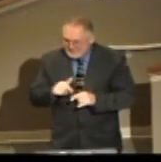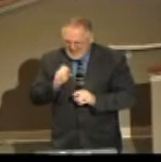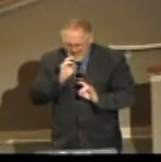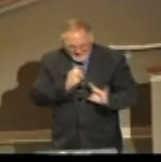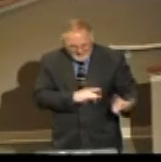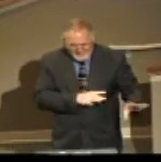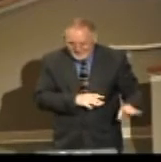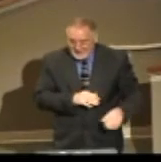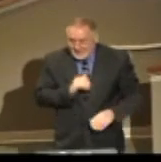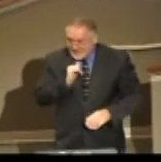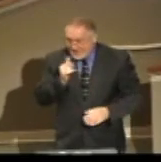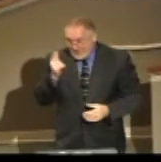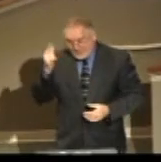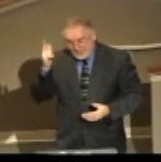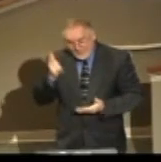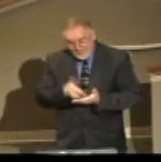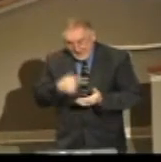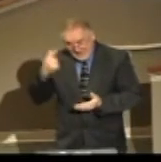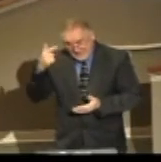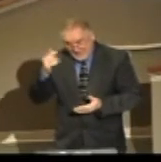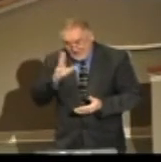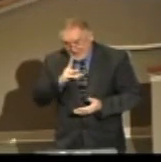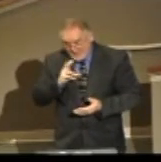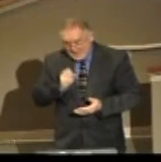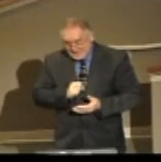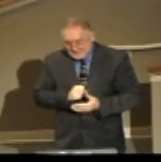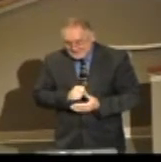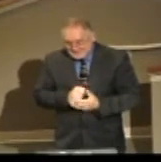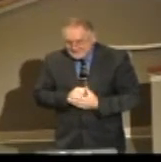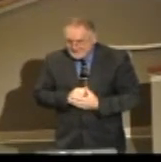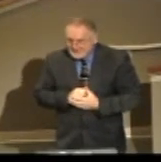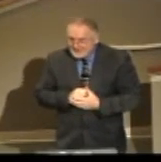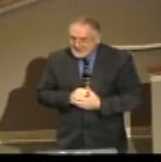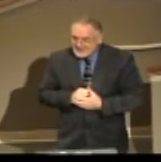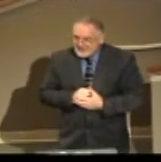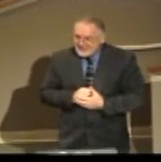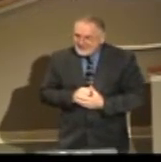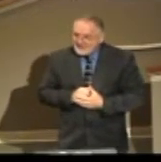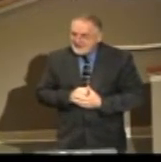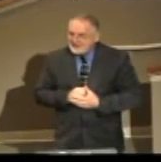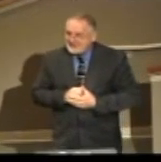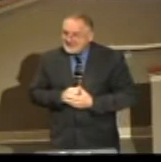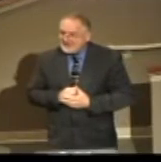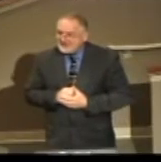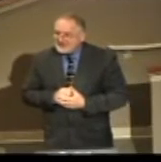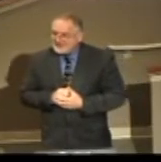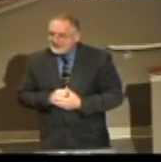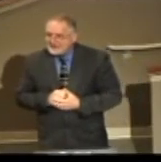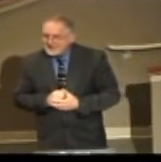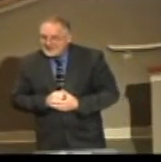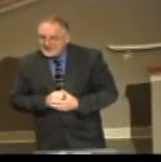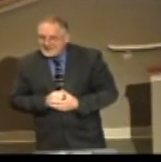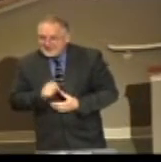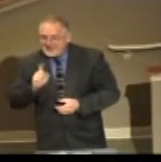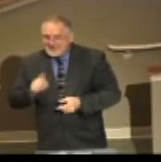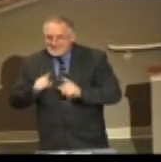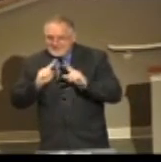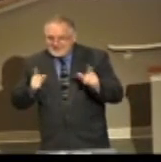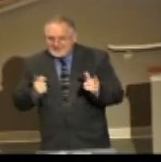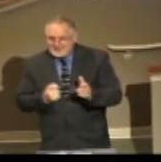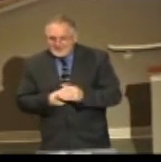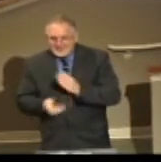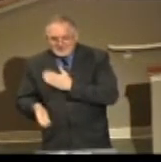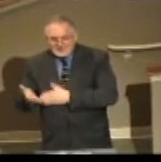It wasn't what I thought it was. And I know you've heard me tell this, and I have to laugh about this morning, but it just fits in so well. I hadn't even planned on telling it.